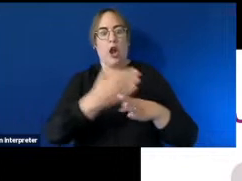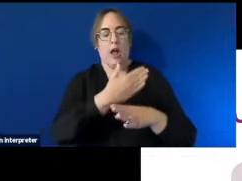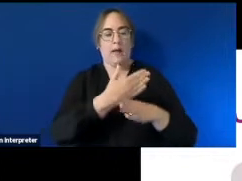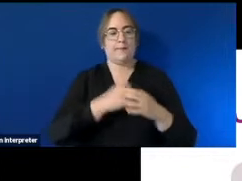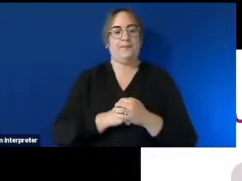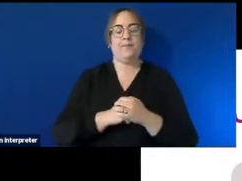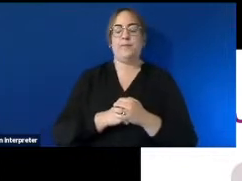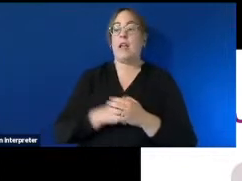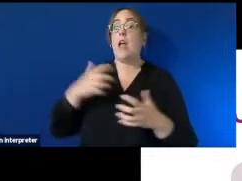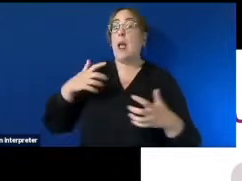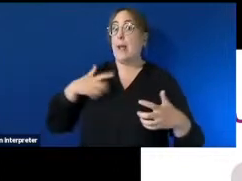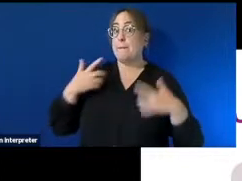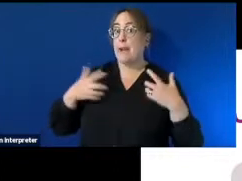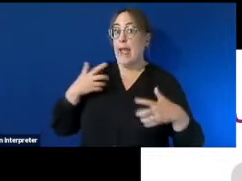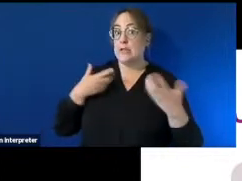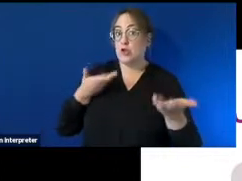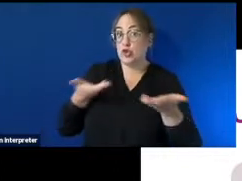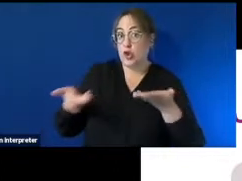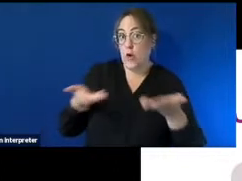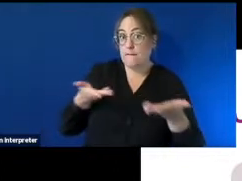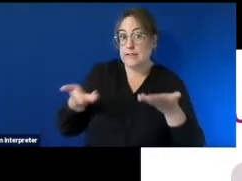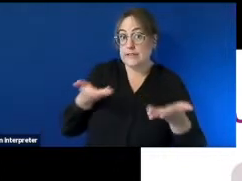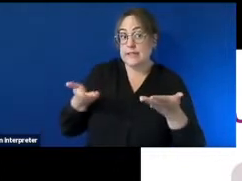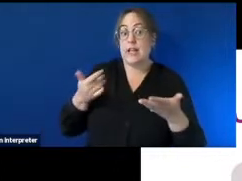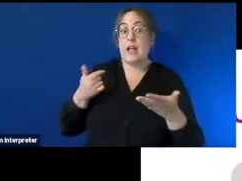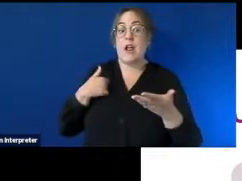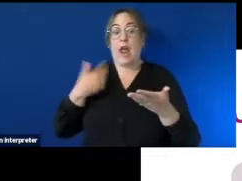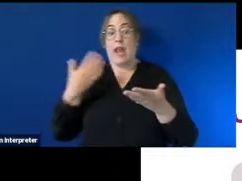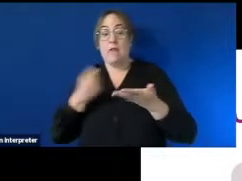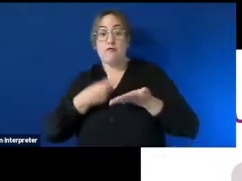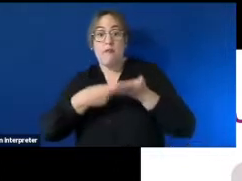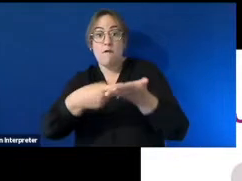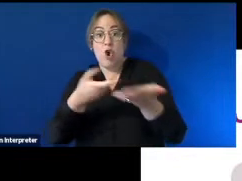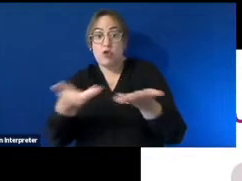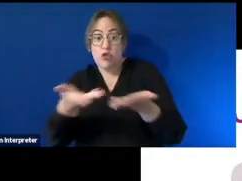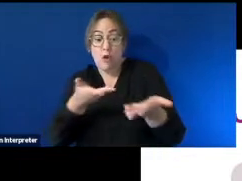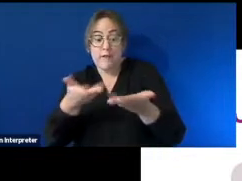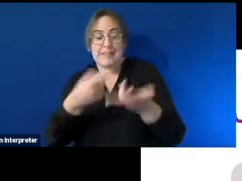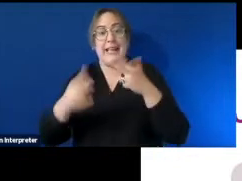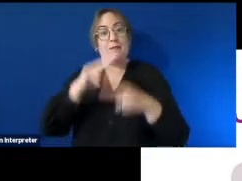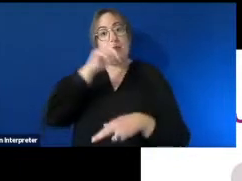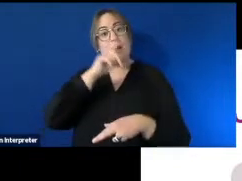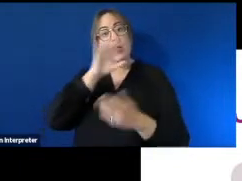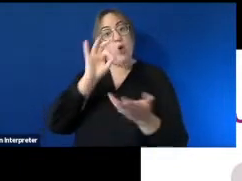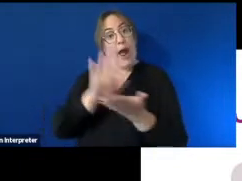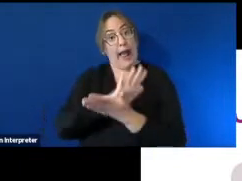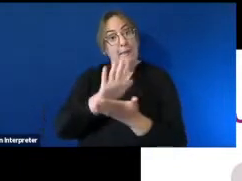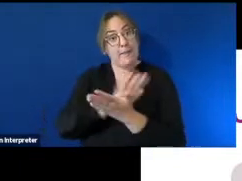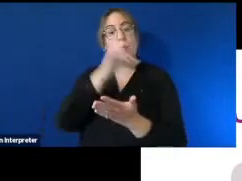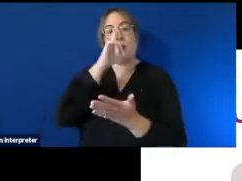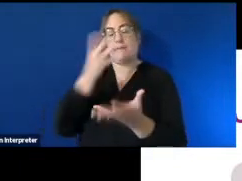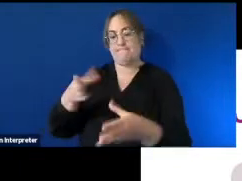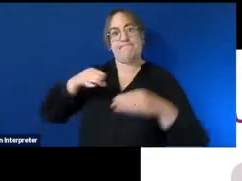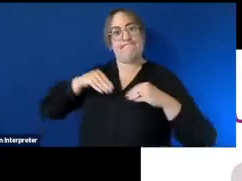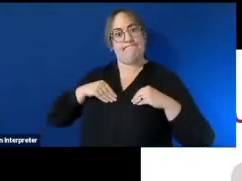improve government funded disability support services to a fair and impartial complaints resolution process and we have the national disability